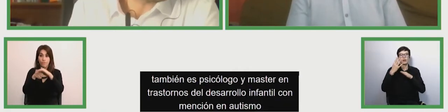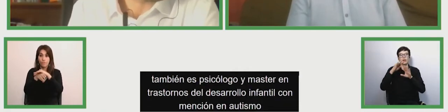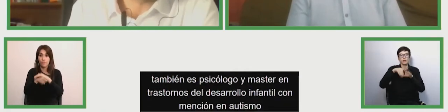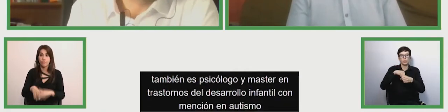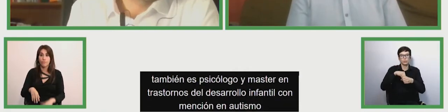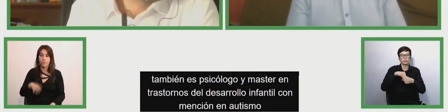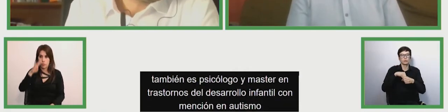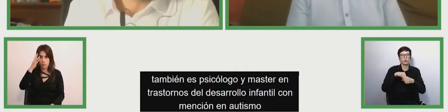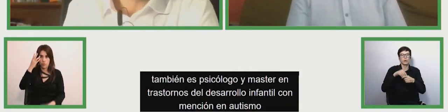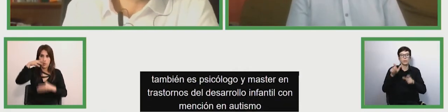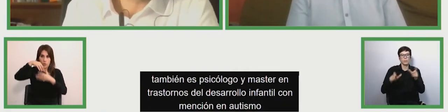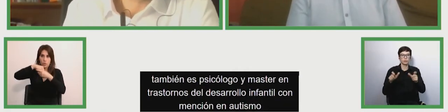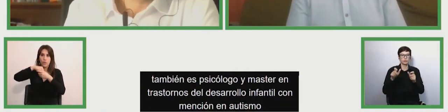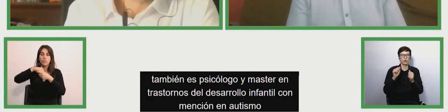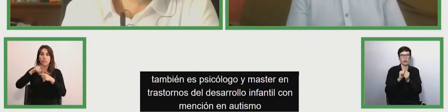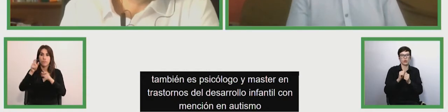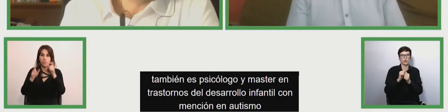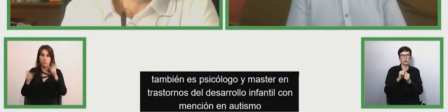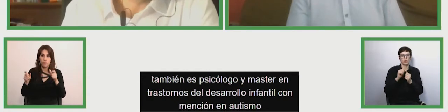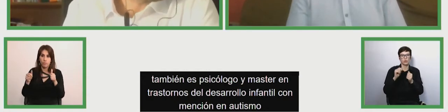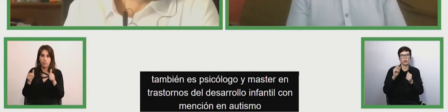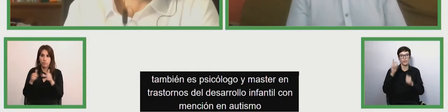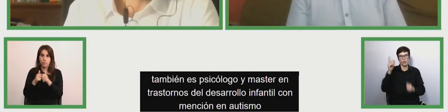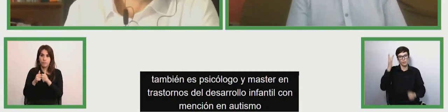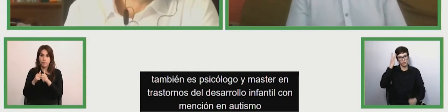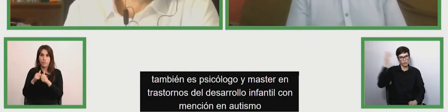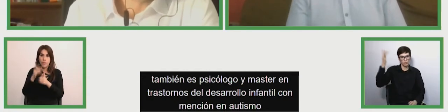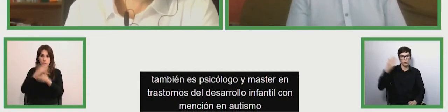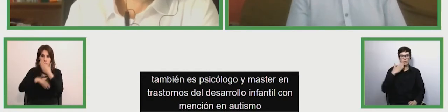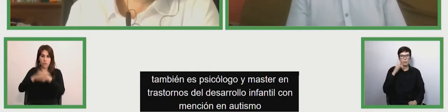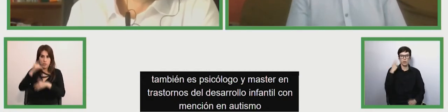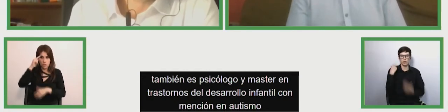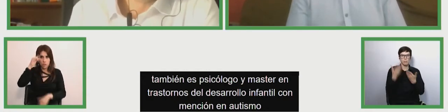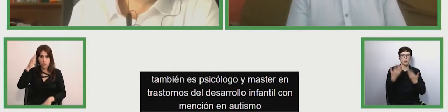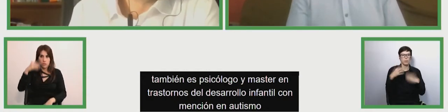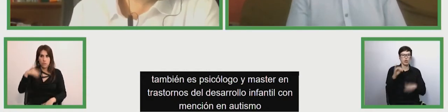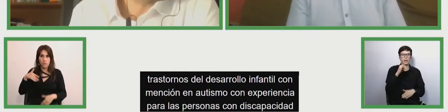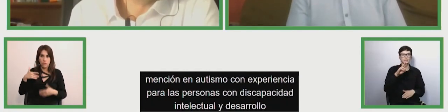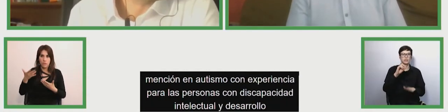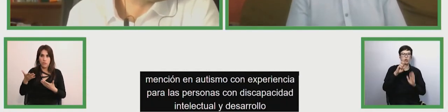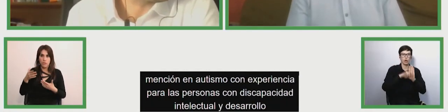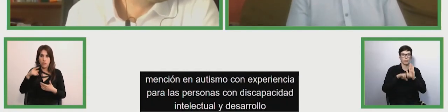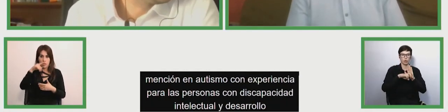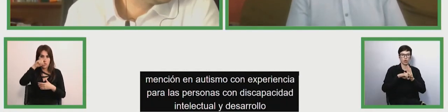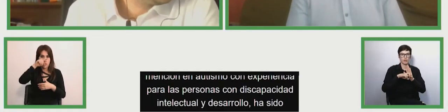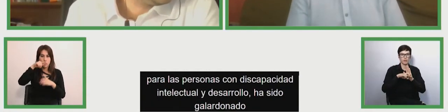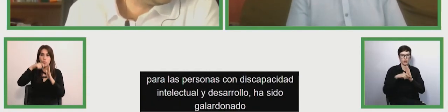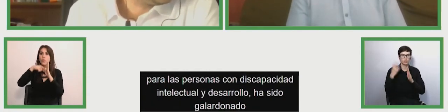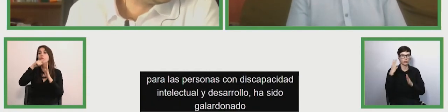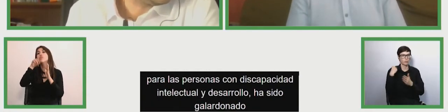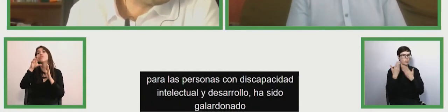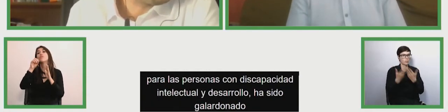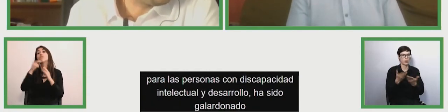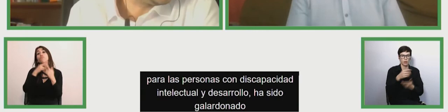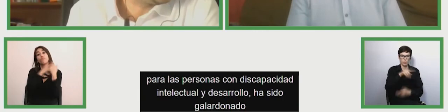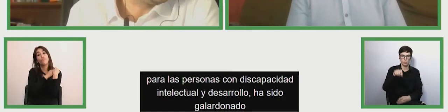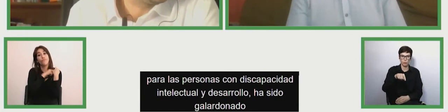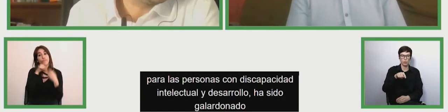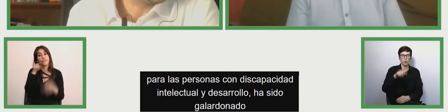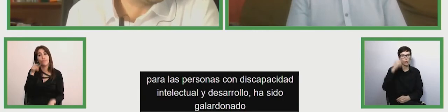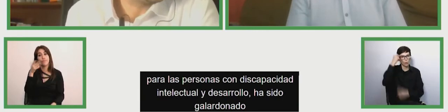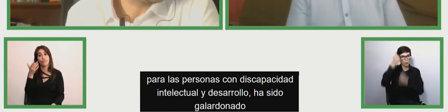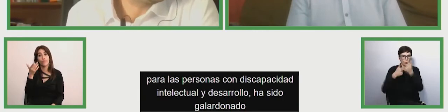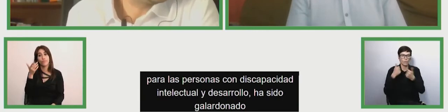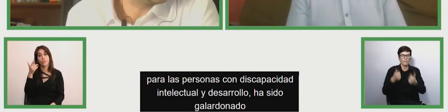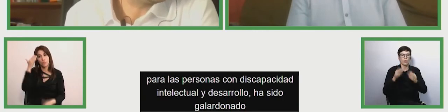and development he's been zero awarded by zero project awards and so